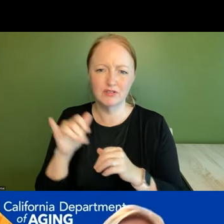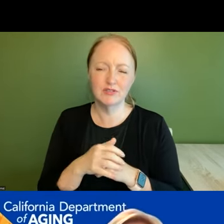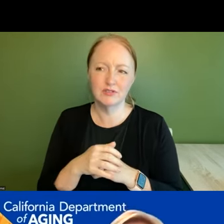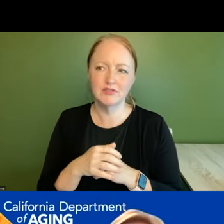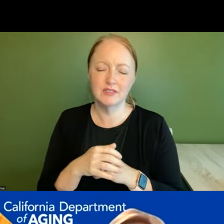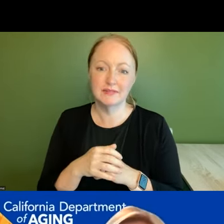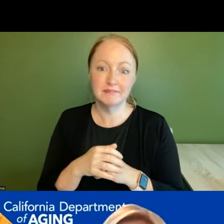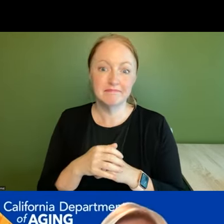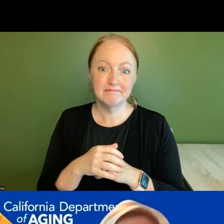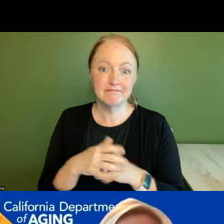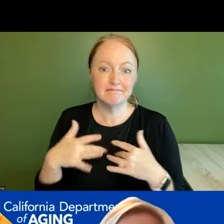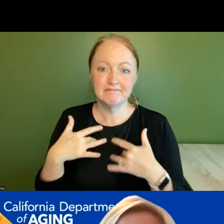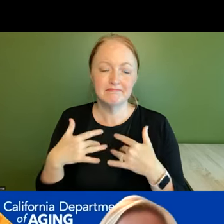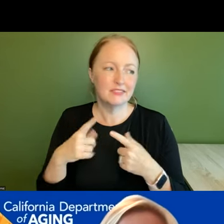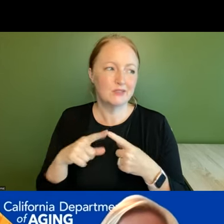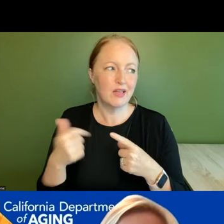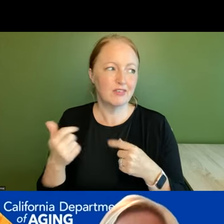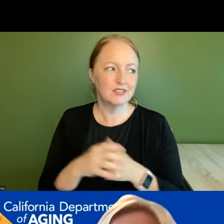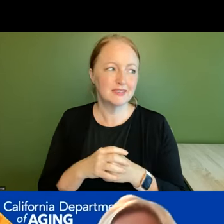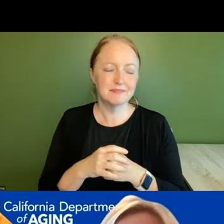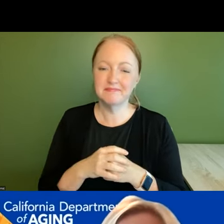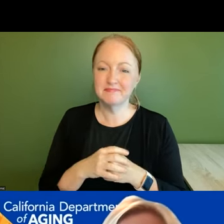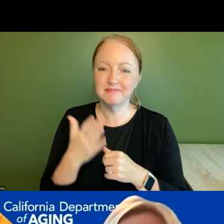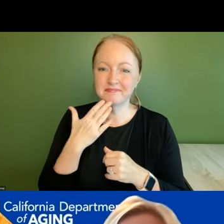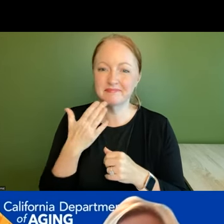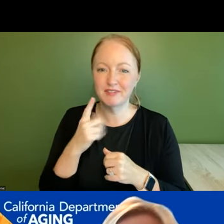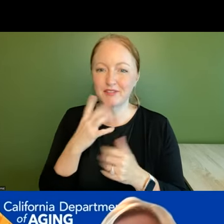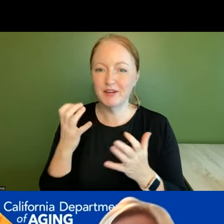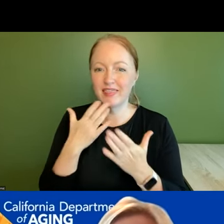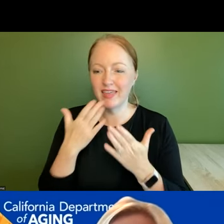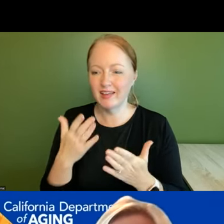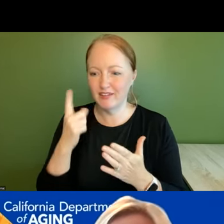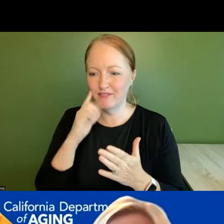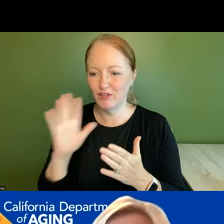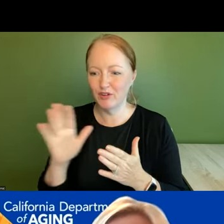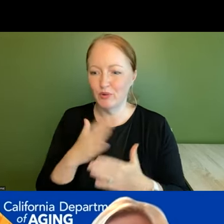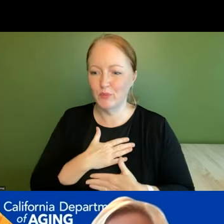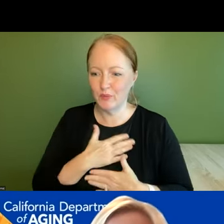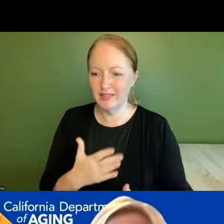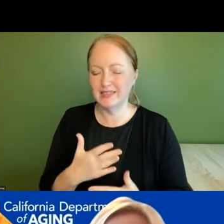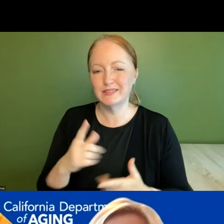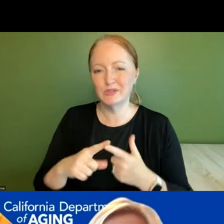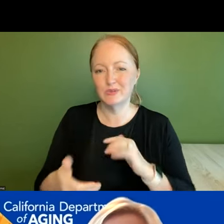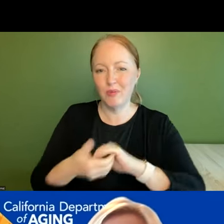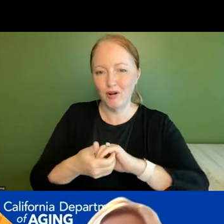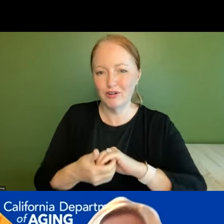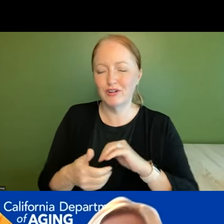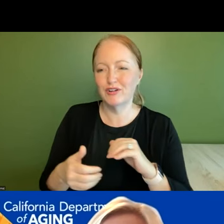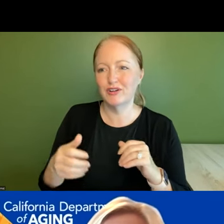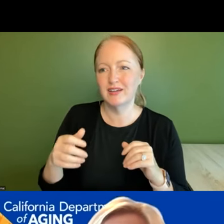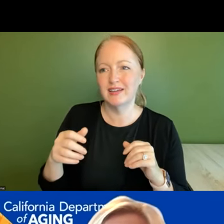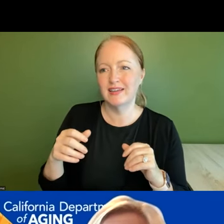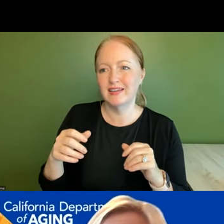in addition to others um so i just really want to thank you for your your willingness to partner on this and